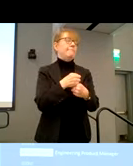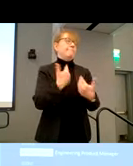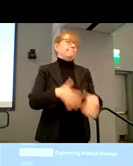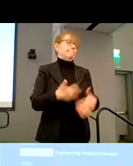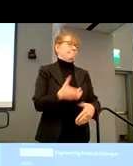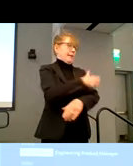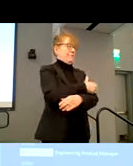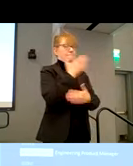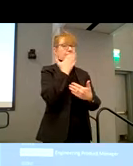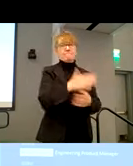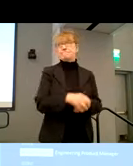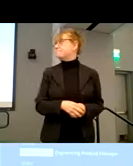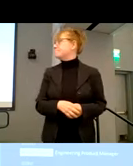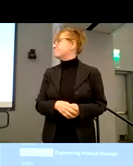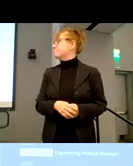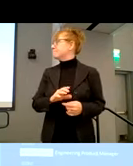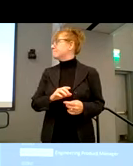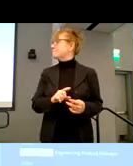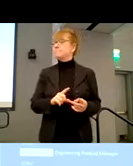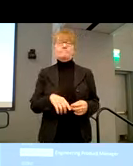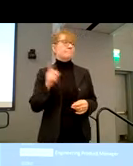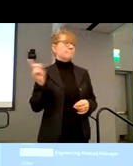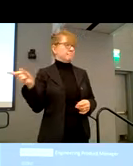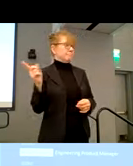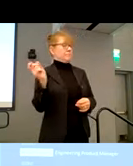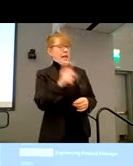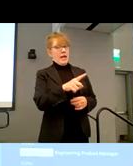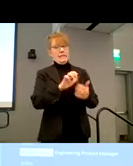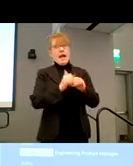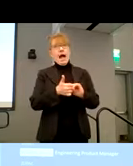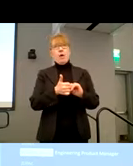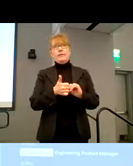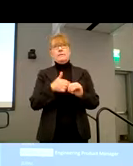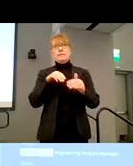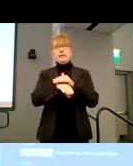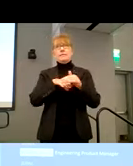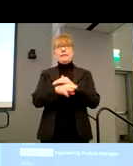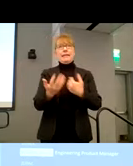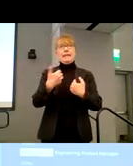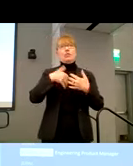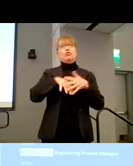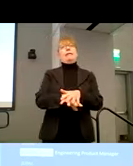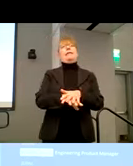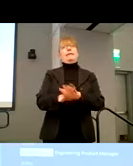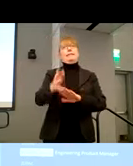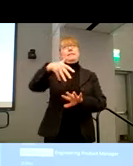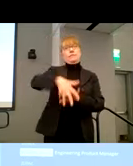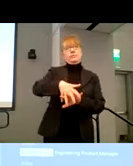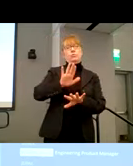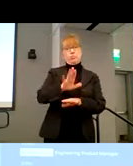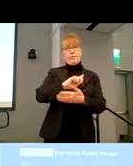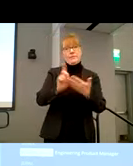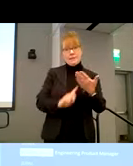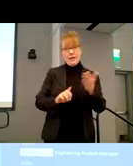a turn at the, uh, question. And then again, it's how is accessibility, uh, integrated into your design and development processes